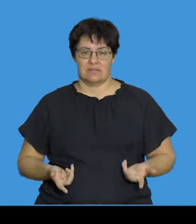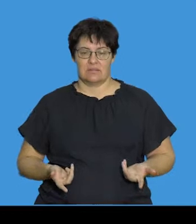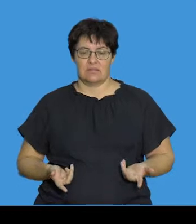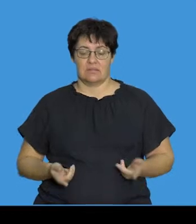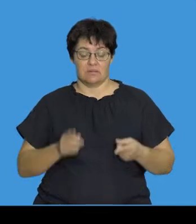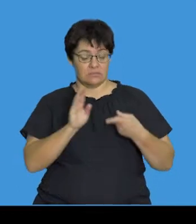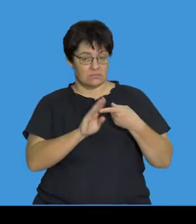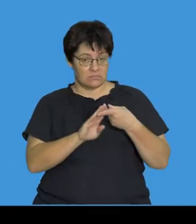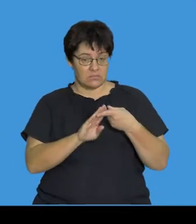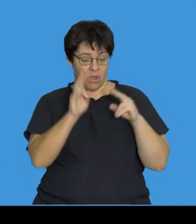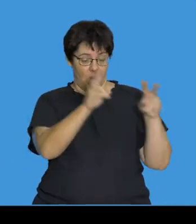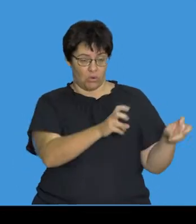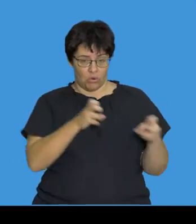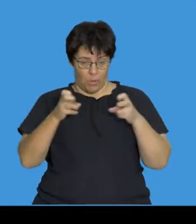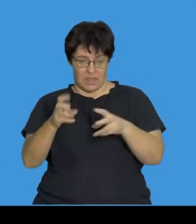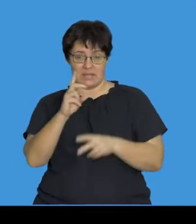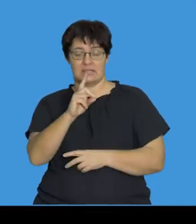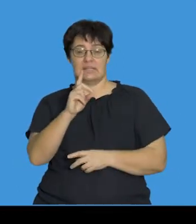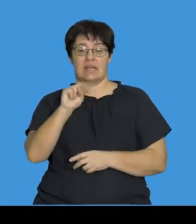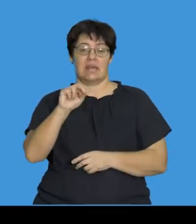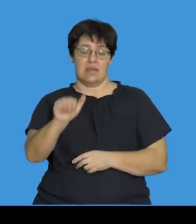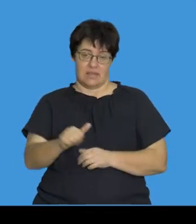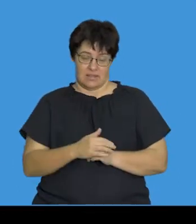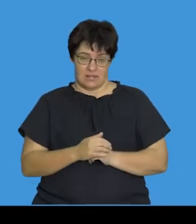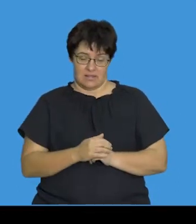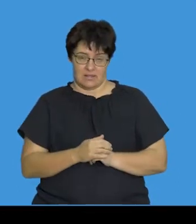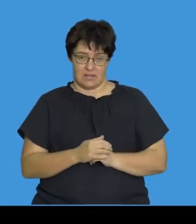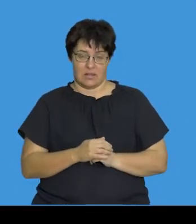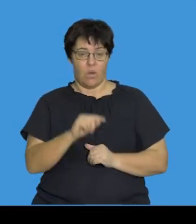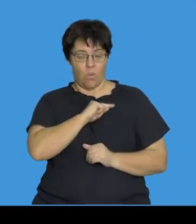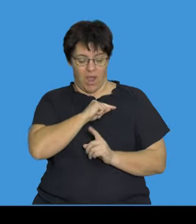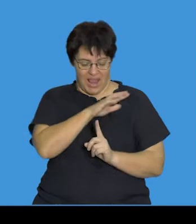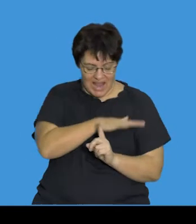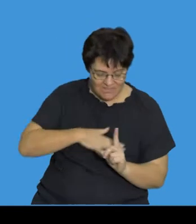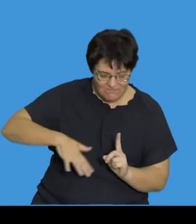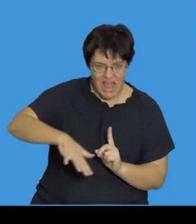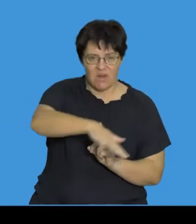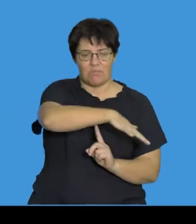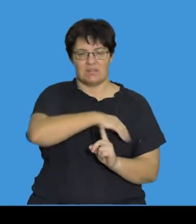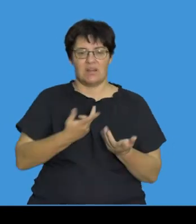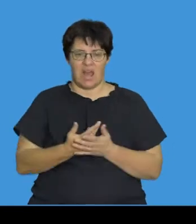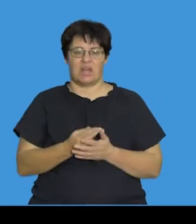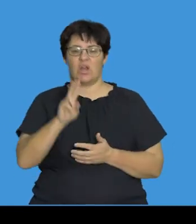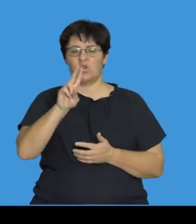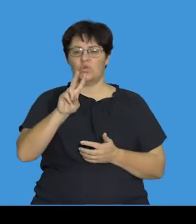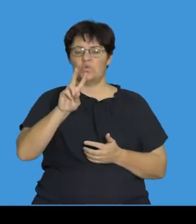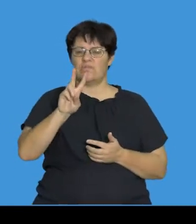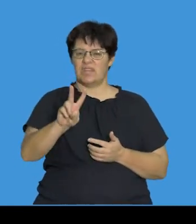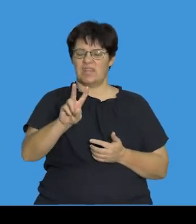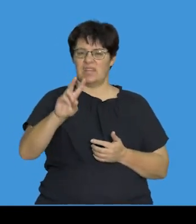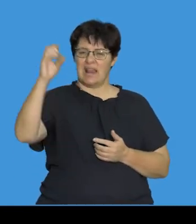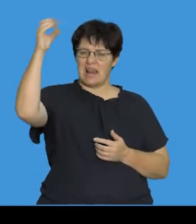one, when DNA is copied. And as a result of the environmental factors such as UV light